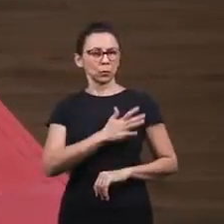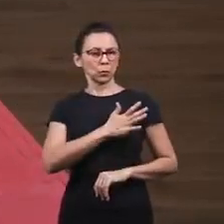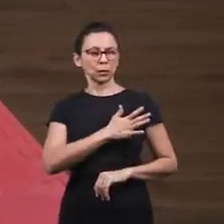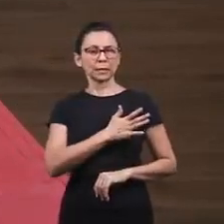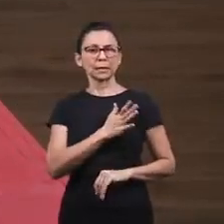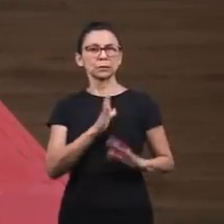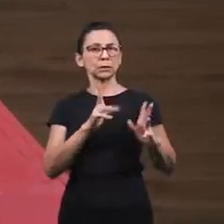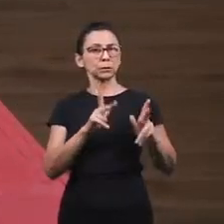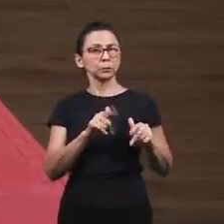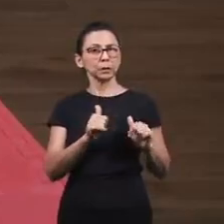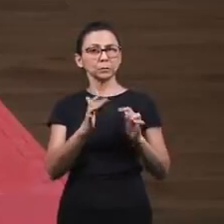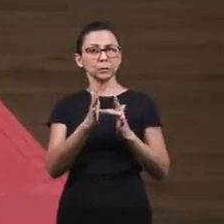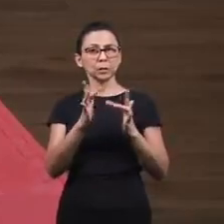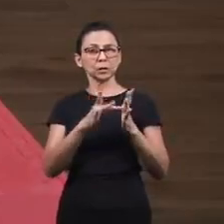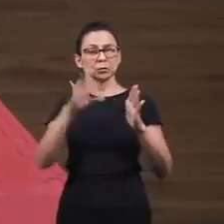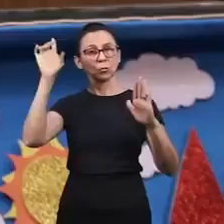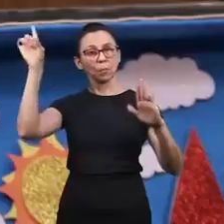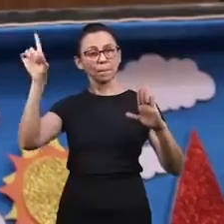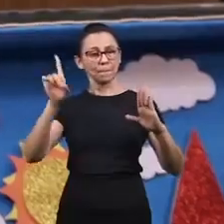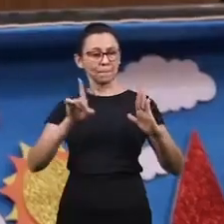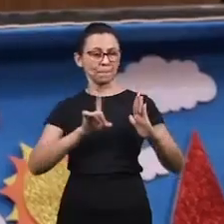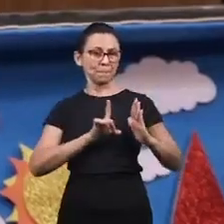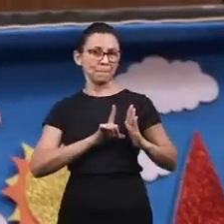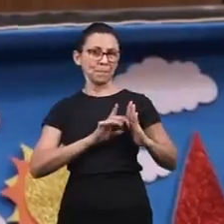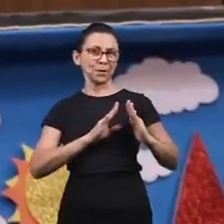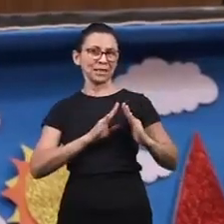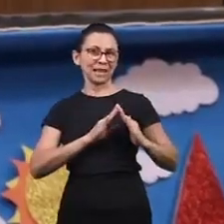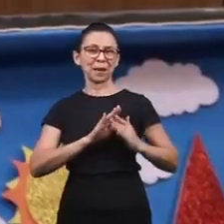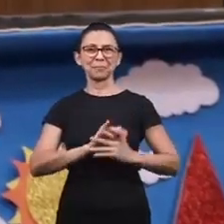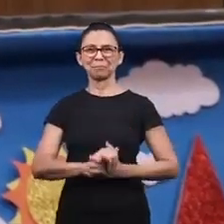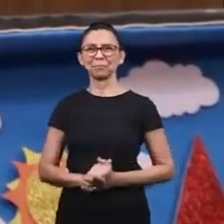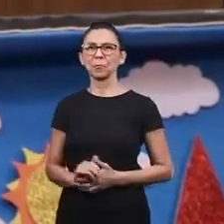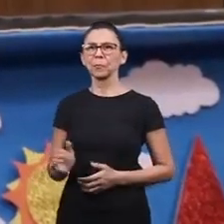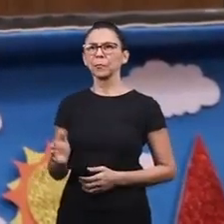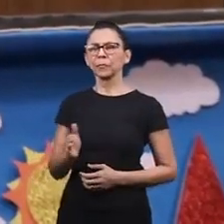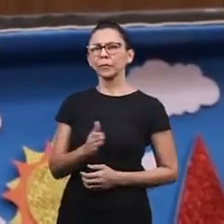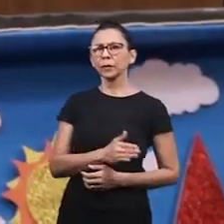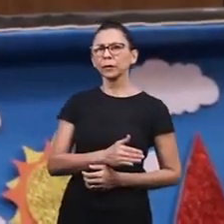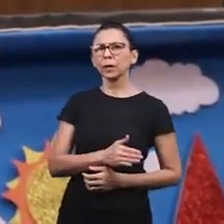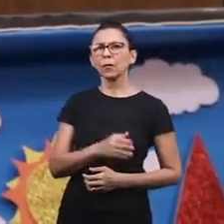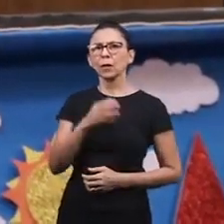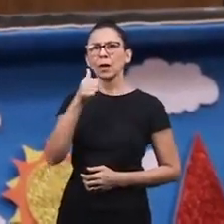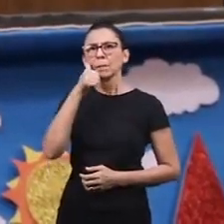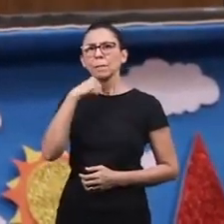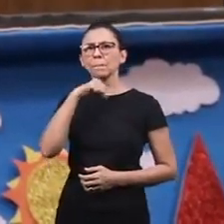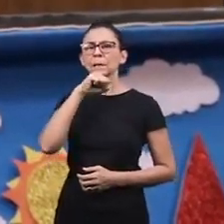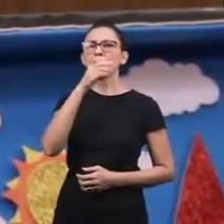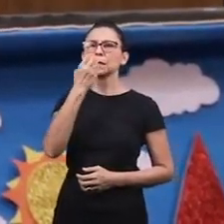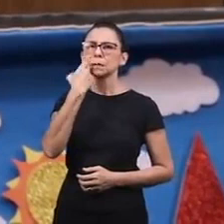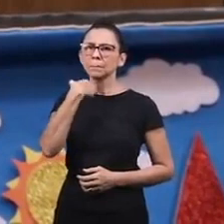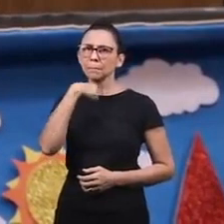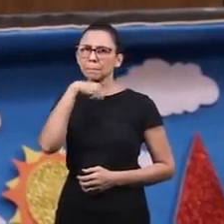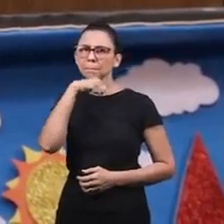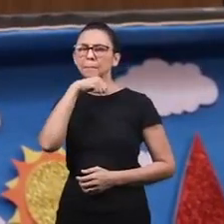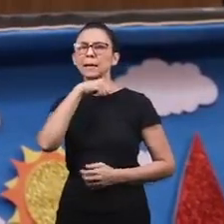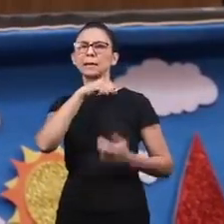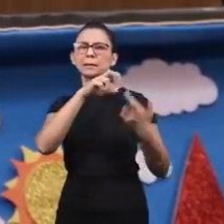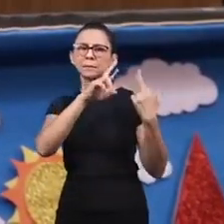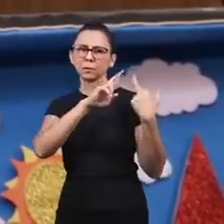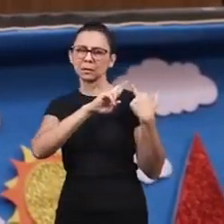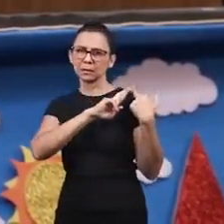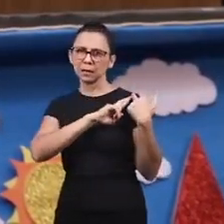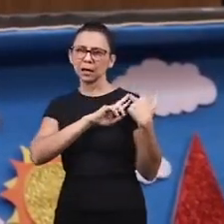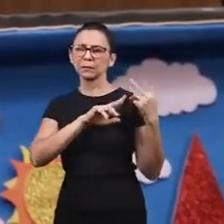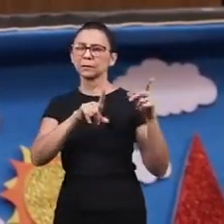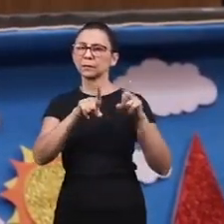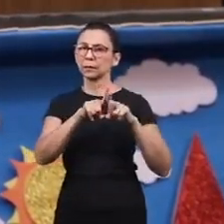heart for Jesus to live in. Amen? And for us, that our parents and those responsible, the Lord wants to